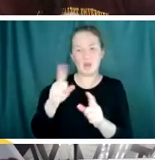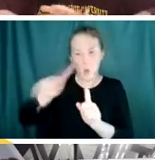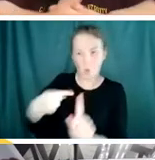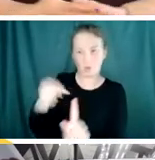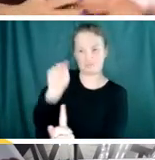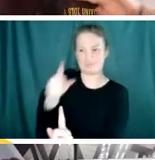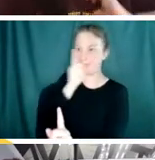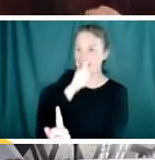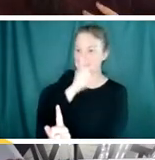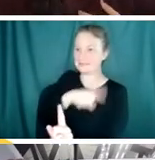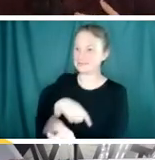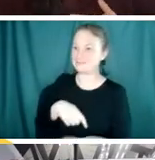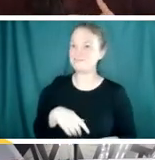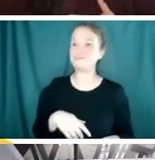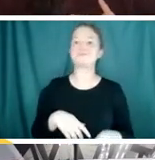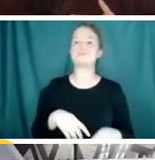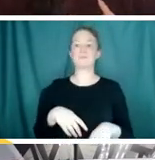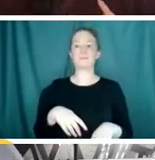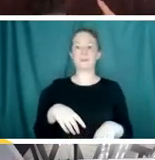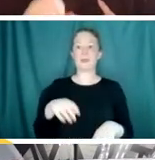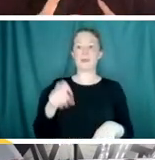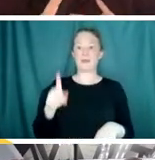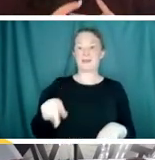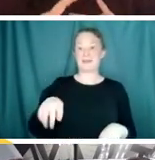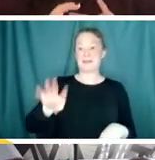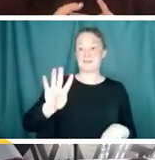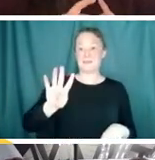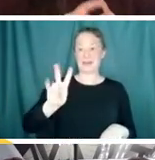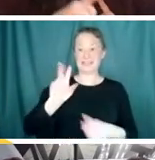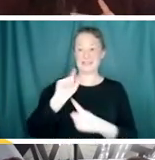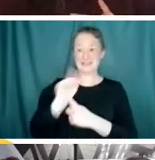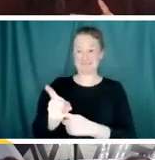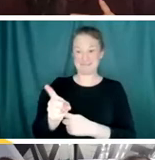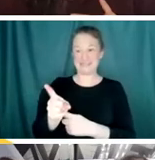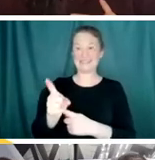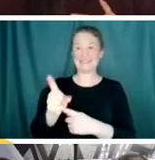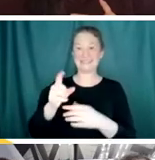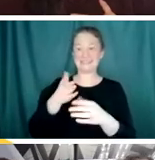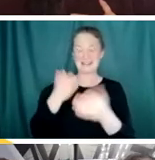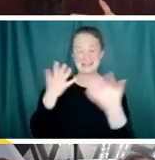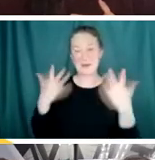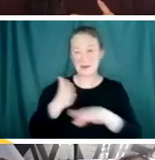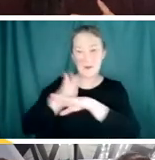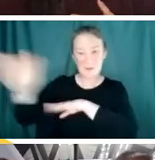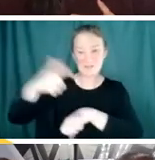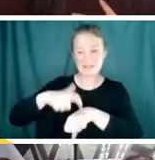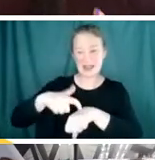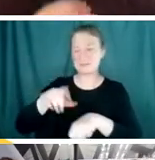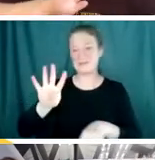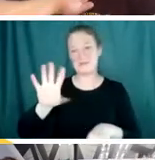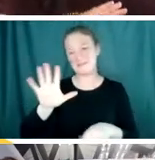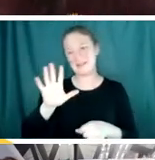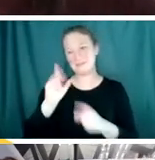Awesome. Thanks. Okay. So we have been going for 47 minutes and we try to keep these to 45 minutes. So we've already gone over. I've just been trying to get to all these questions.